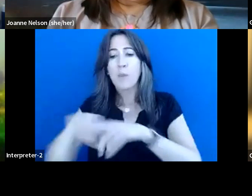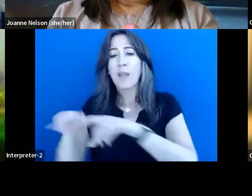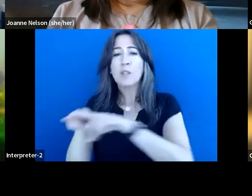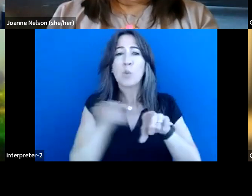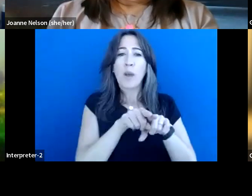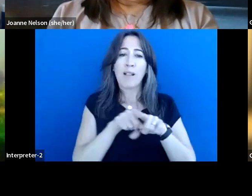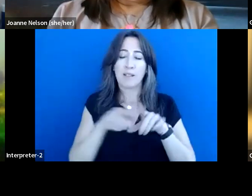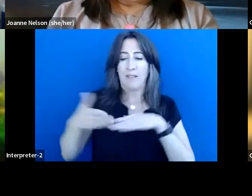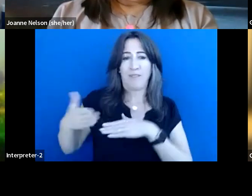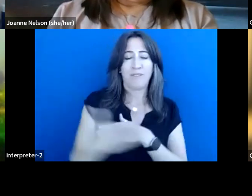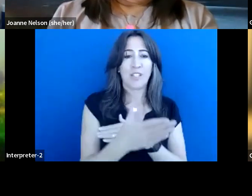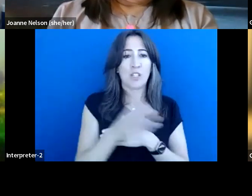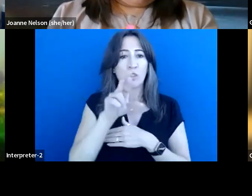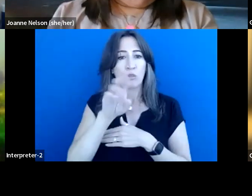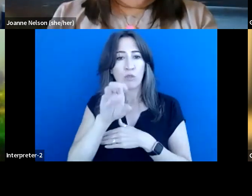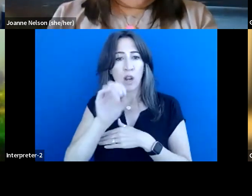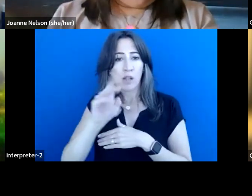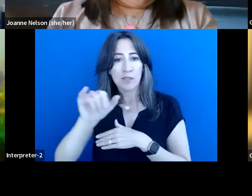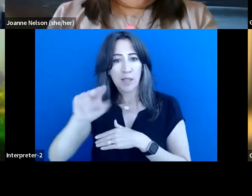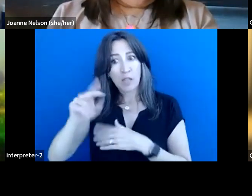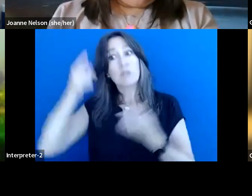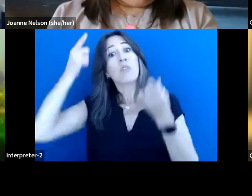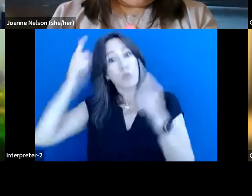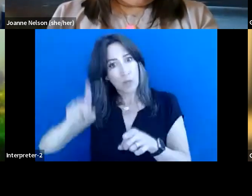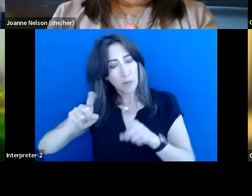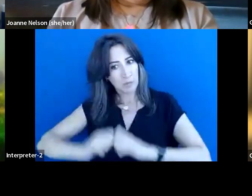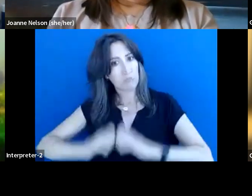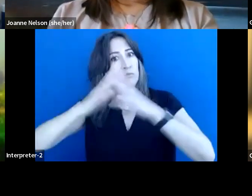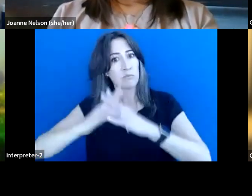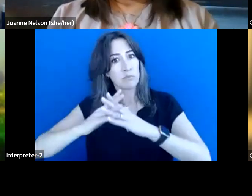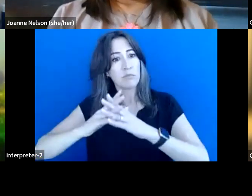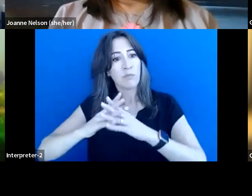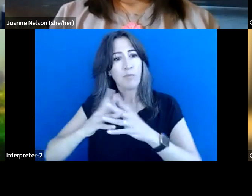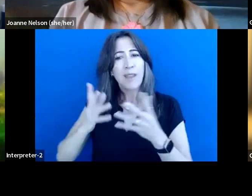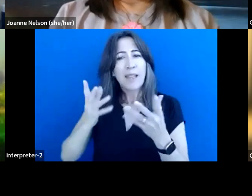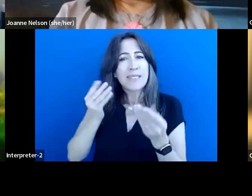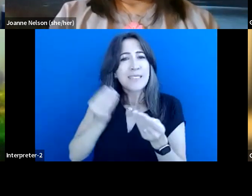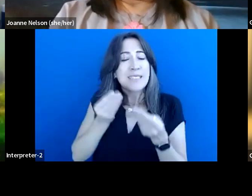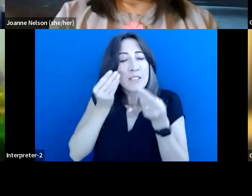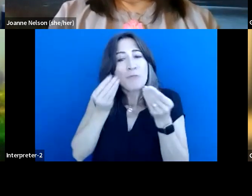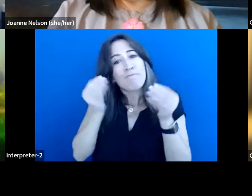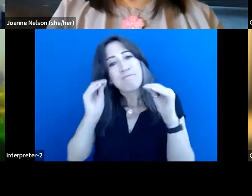agreement that, that has been struck as a means to let people know, like, where is this going?